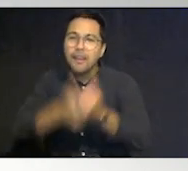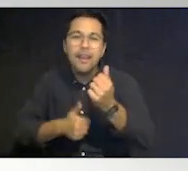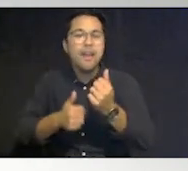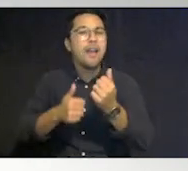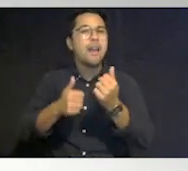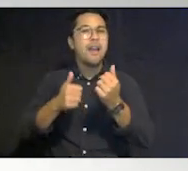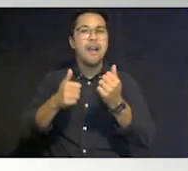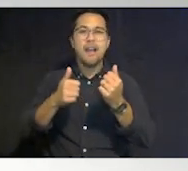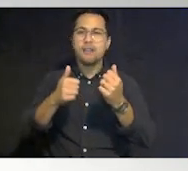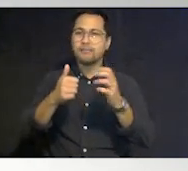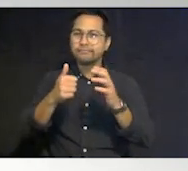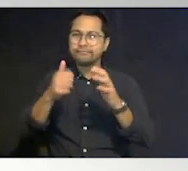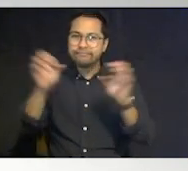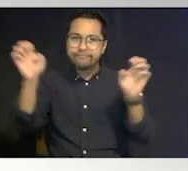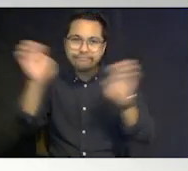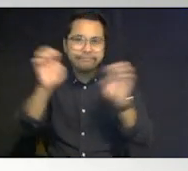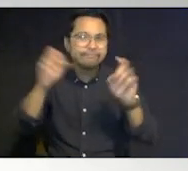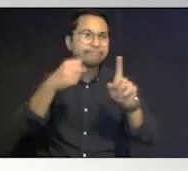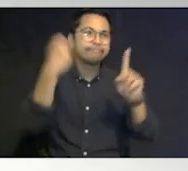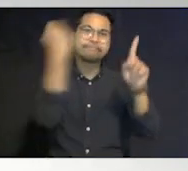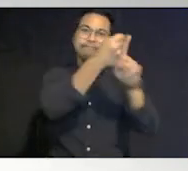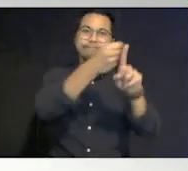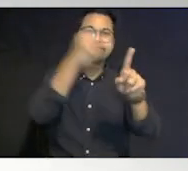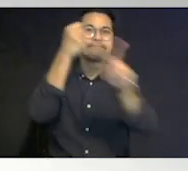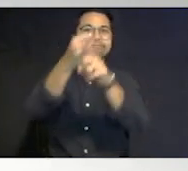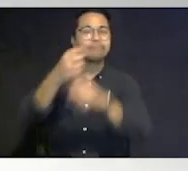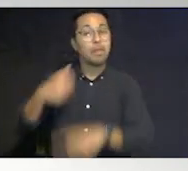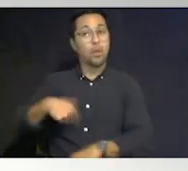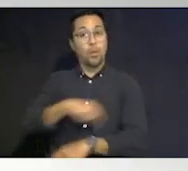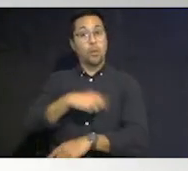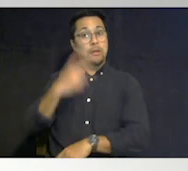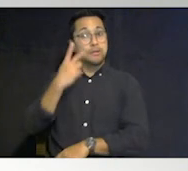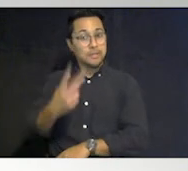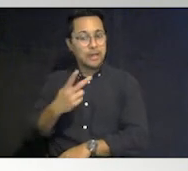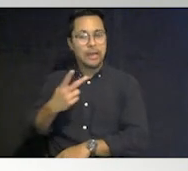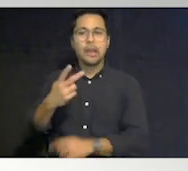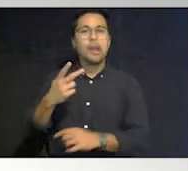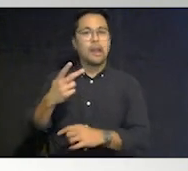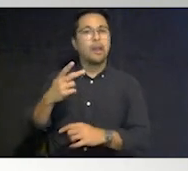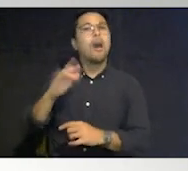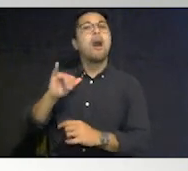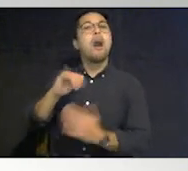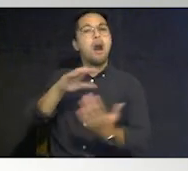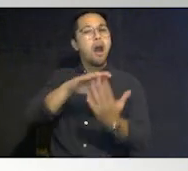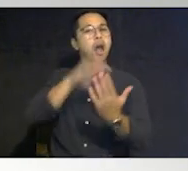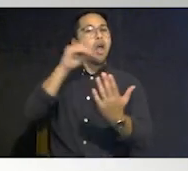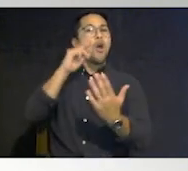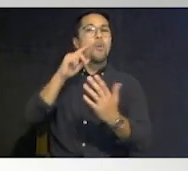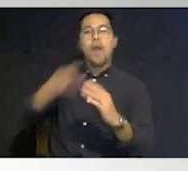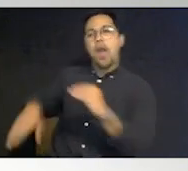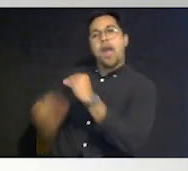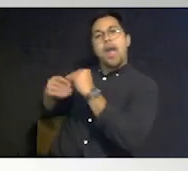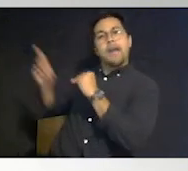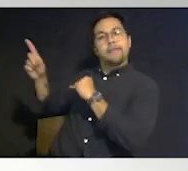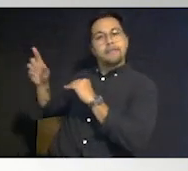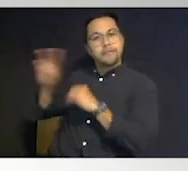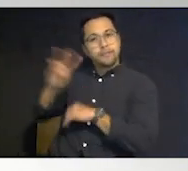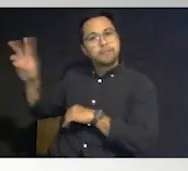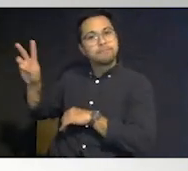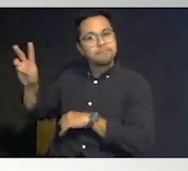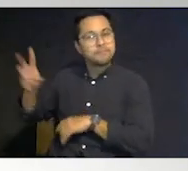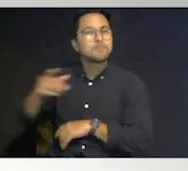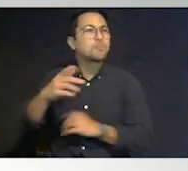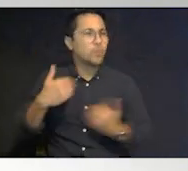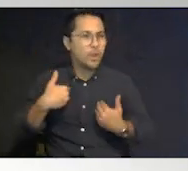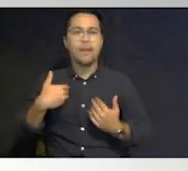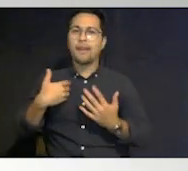we see in the state we are adding to this website so that people can have up-to-date information it is really what is